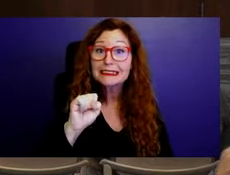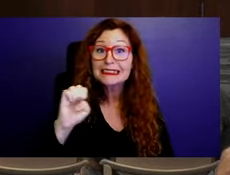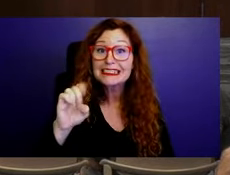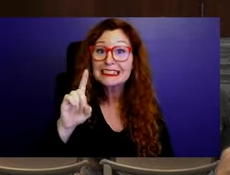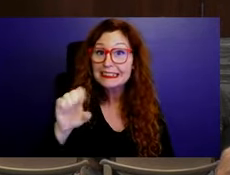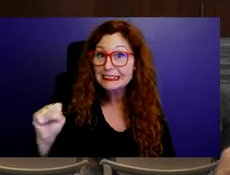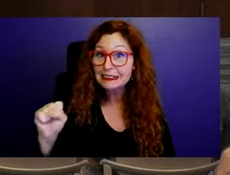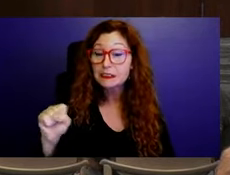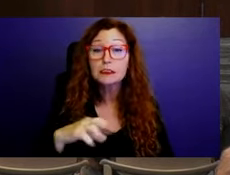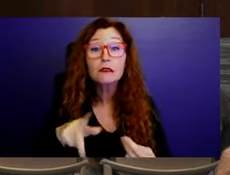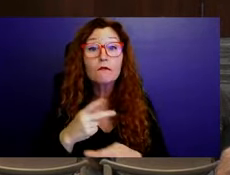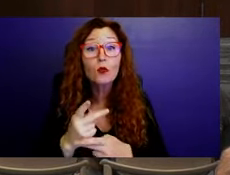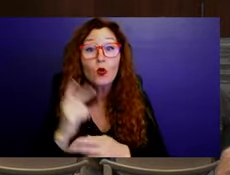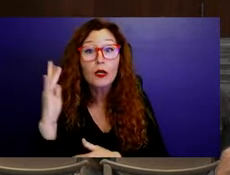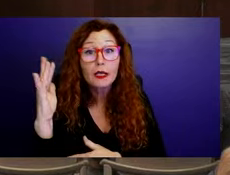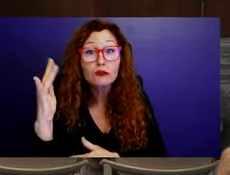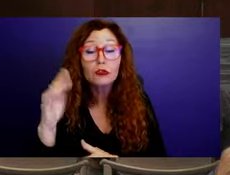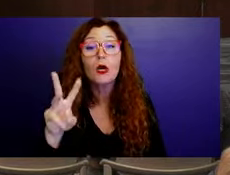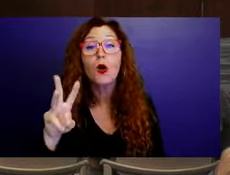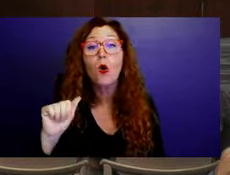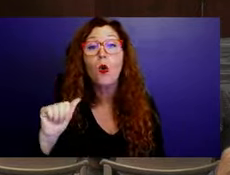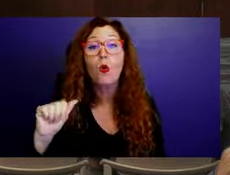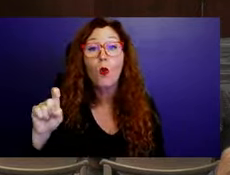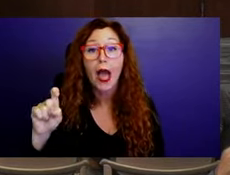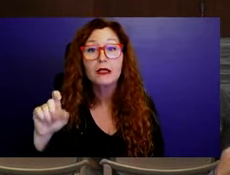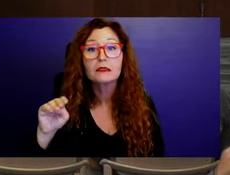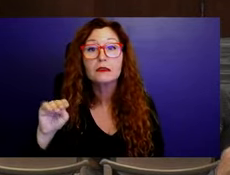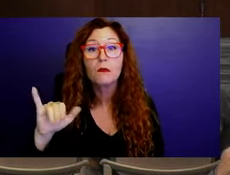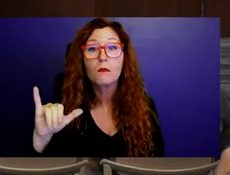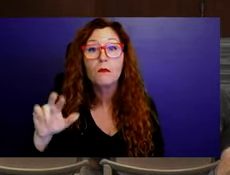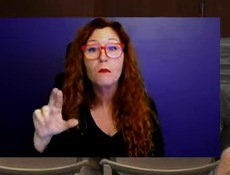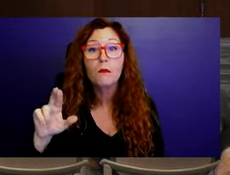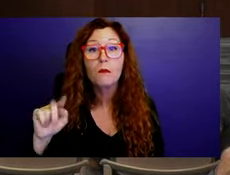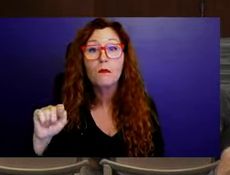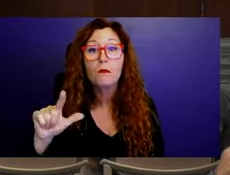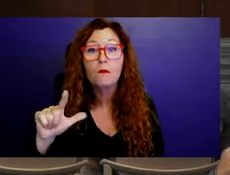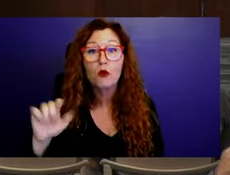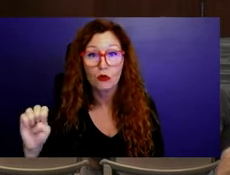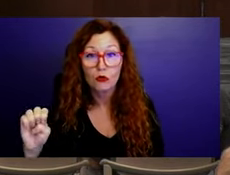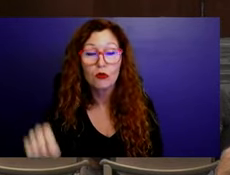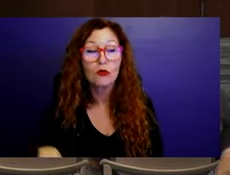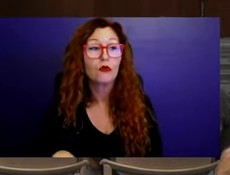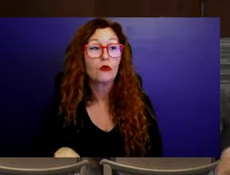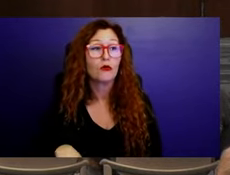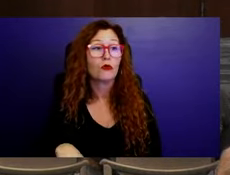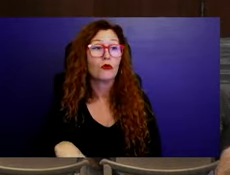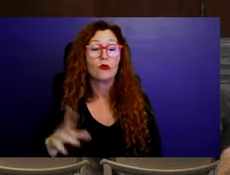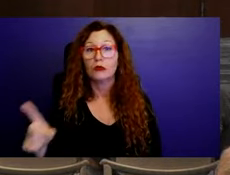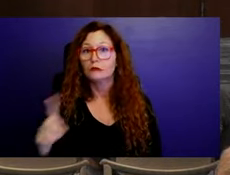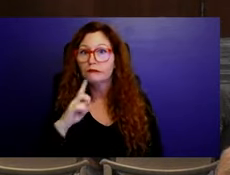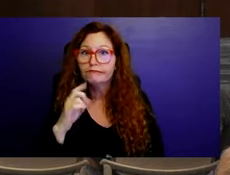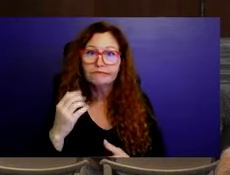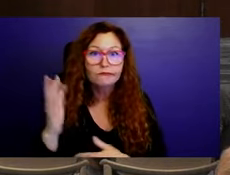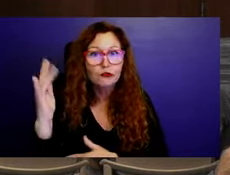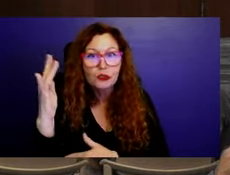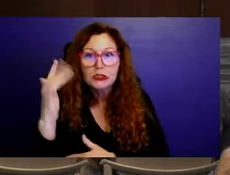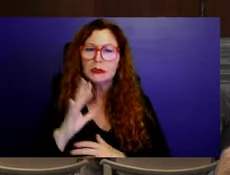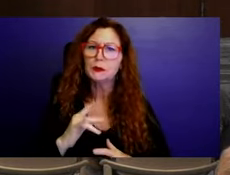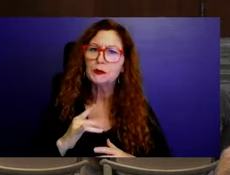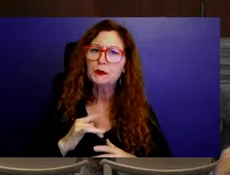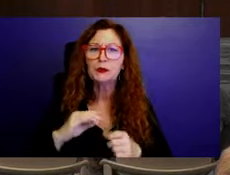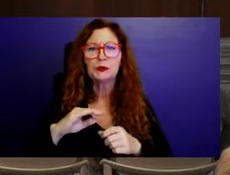improving air quality, providing shade, enhancing our parks and public spaces, reducing stormwater runoff,